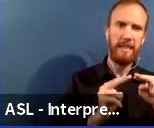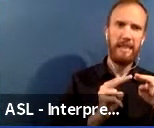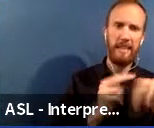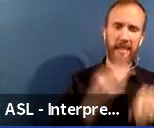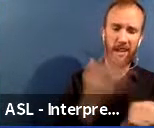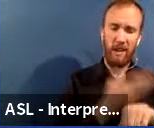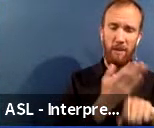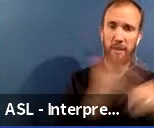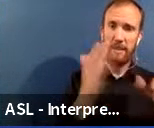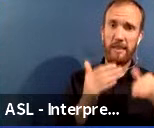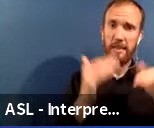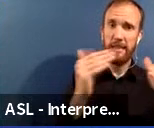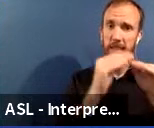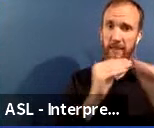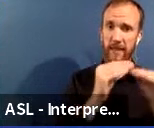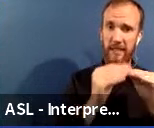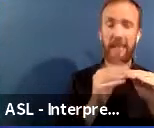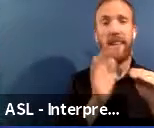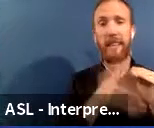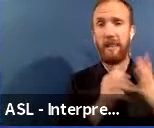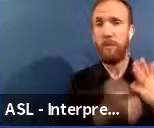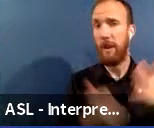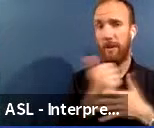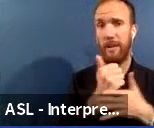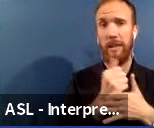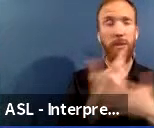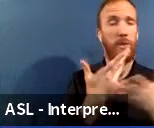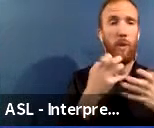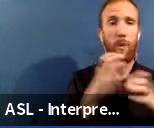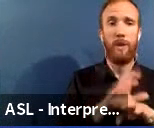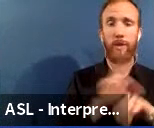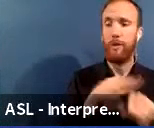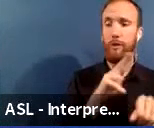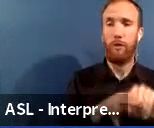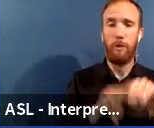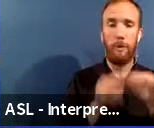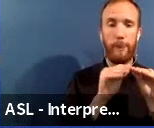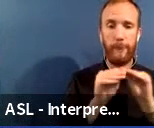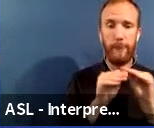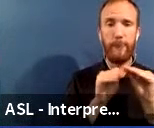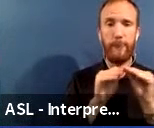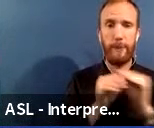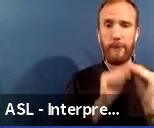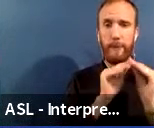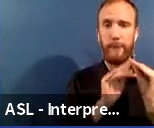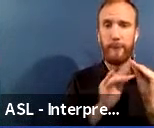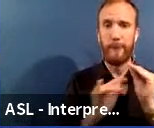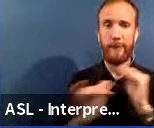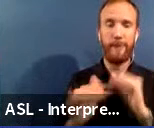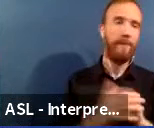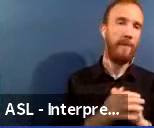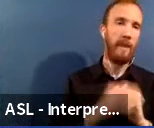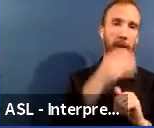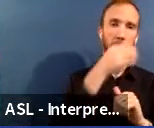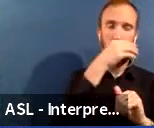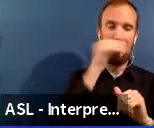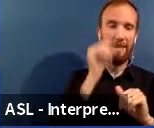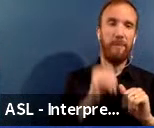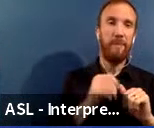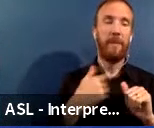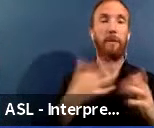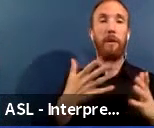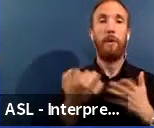beyond just routine repair and maintenance. This category will provide renovations to